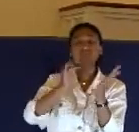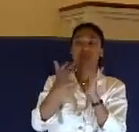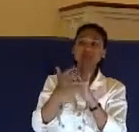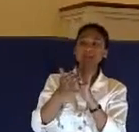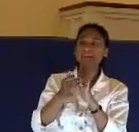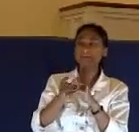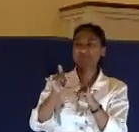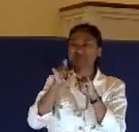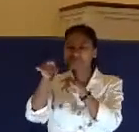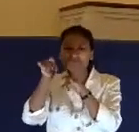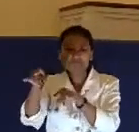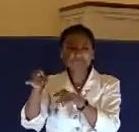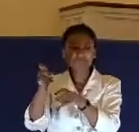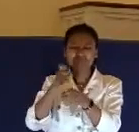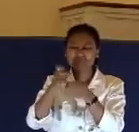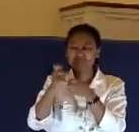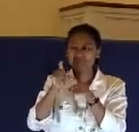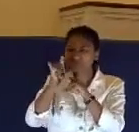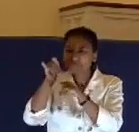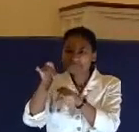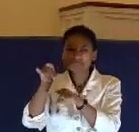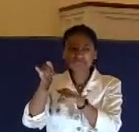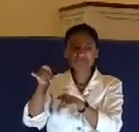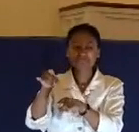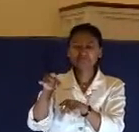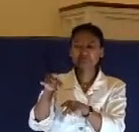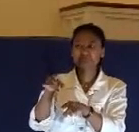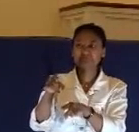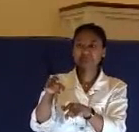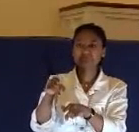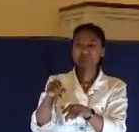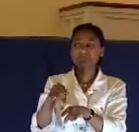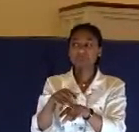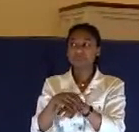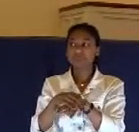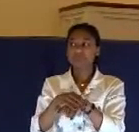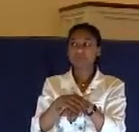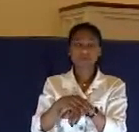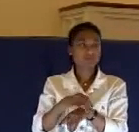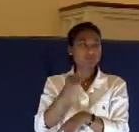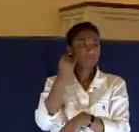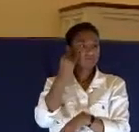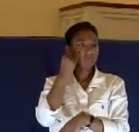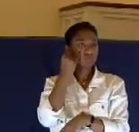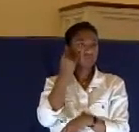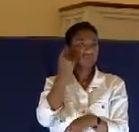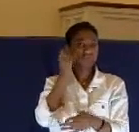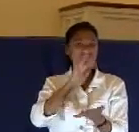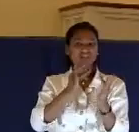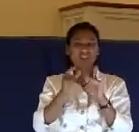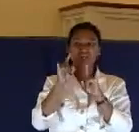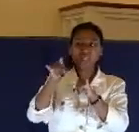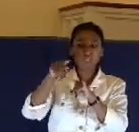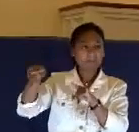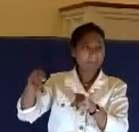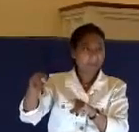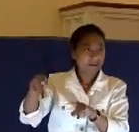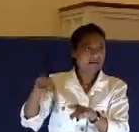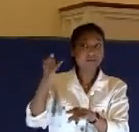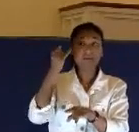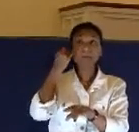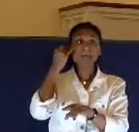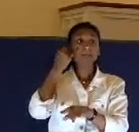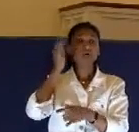What if he did insult Herod? He deserved to be insulted. What if he mocked Pilate? What if he used his divine